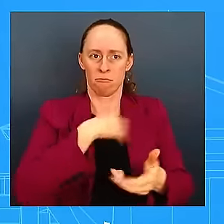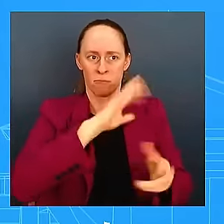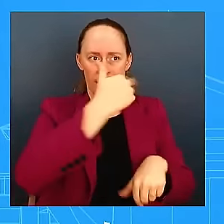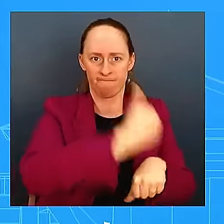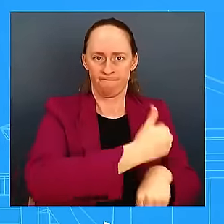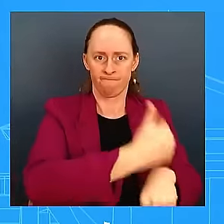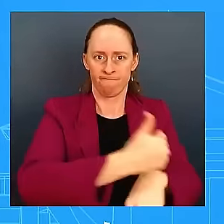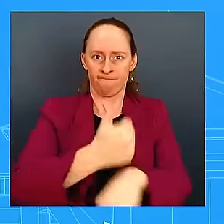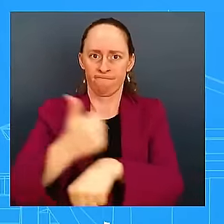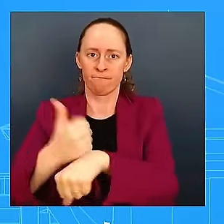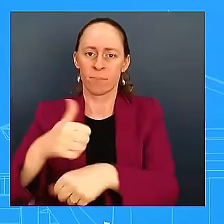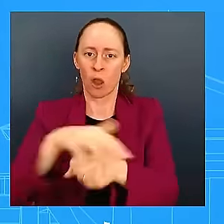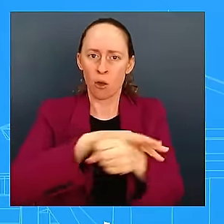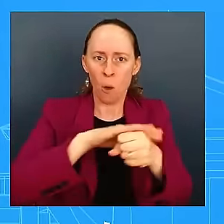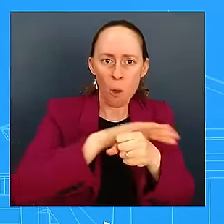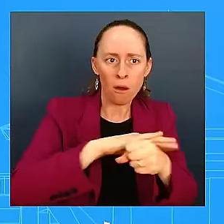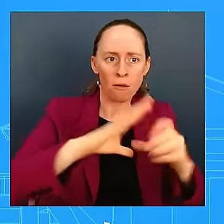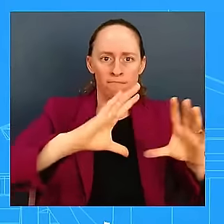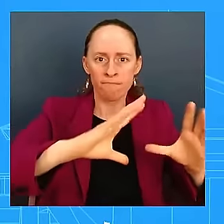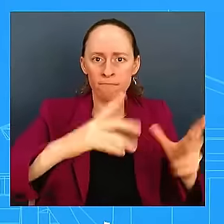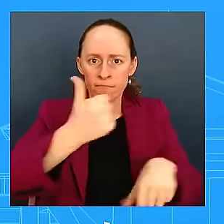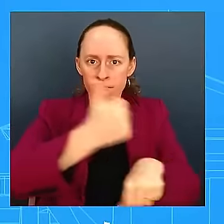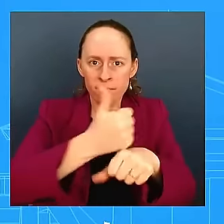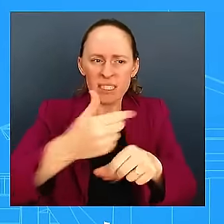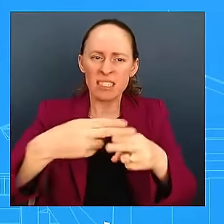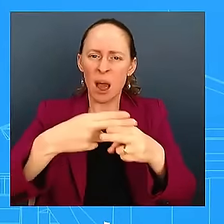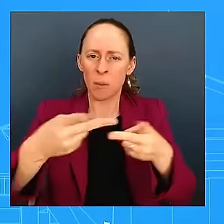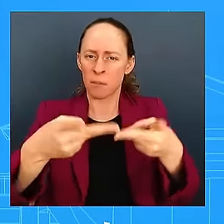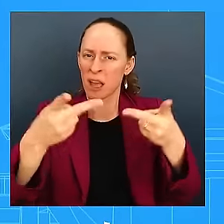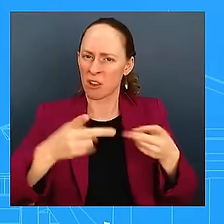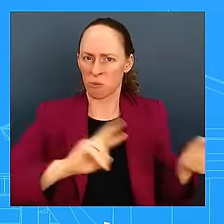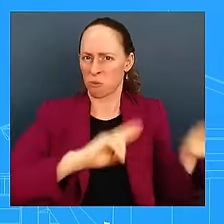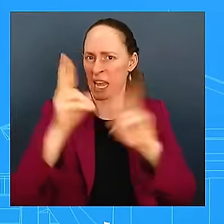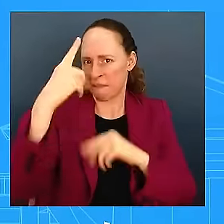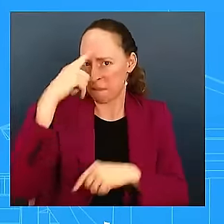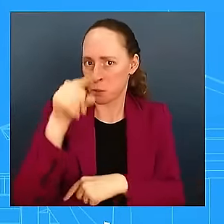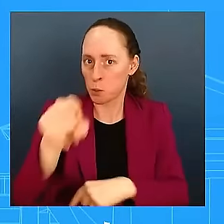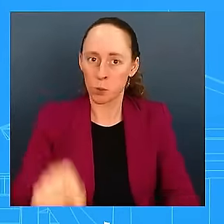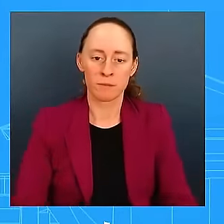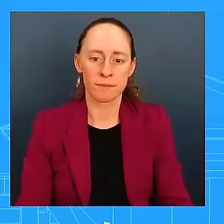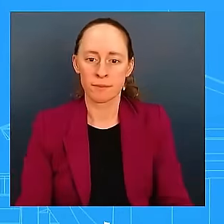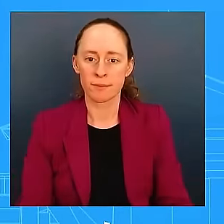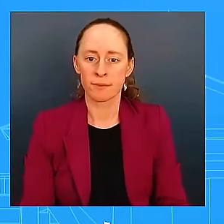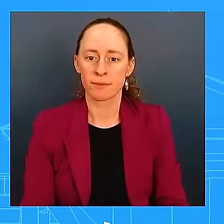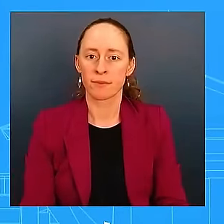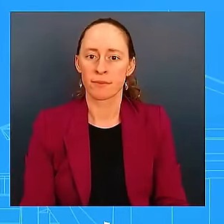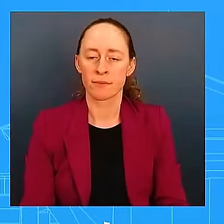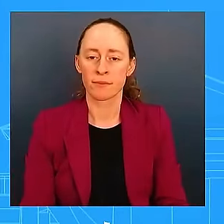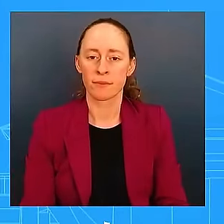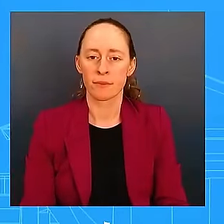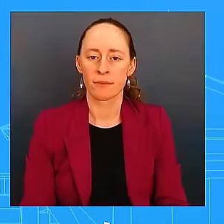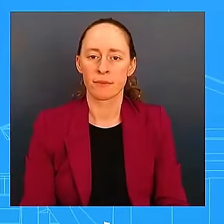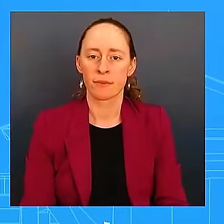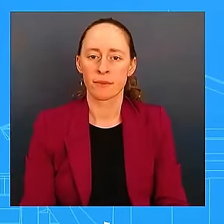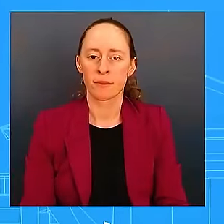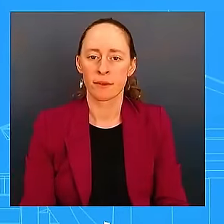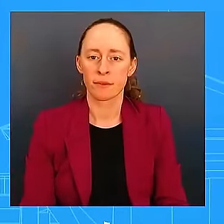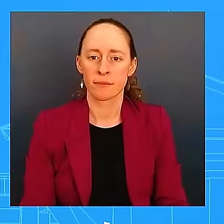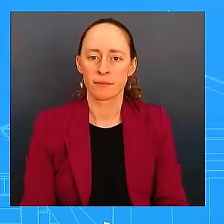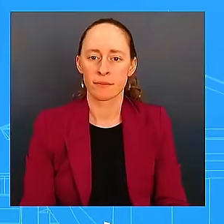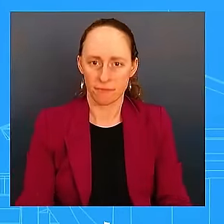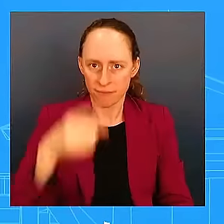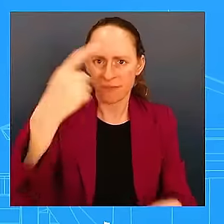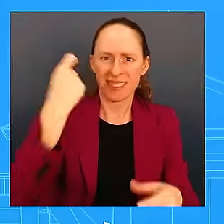get to safety. And do you feel that the state is ready to stand up those shelters? mean, you're talking about how you're going to reimburse them, but is Florida ready to do that? Yeah.